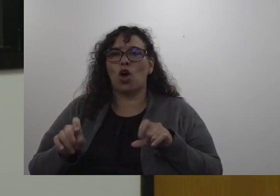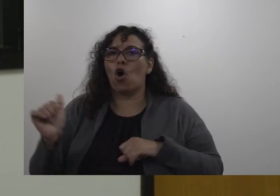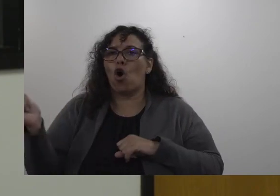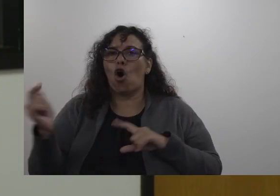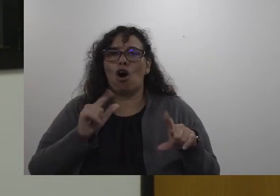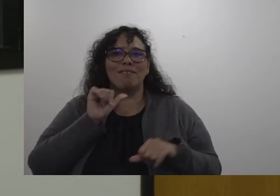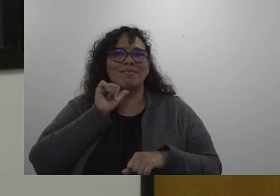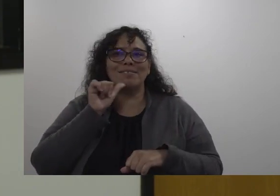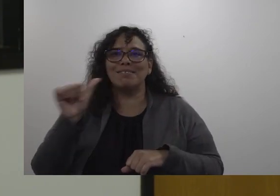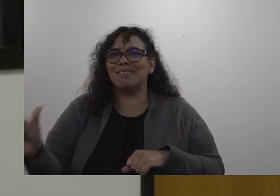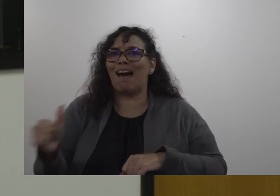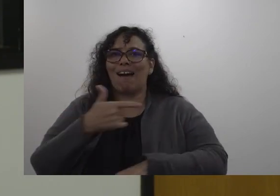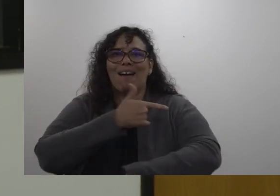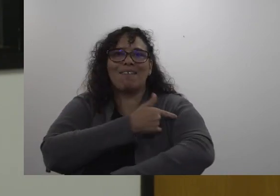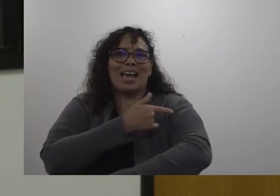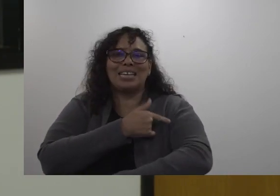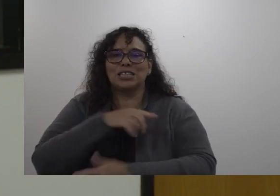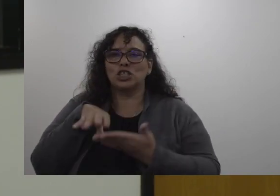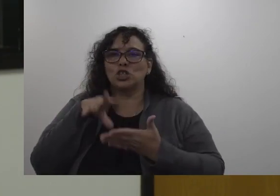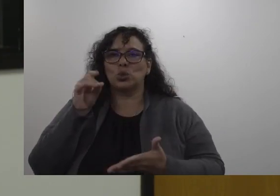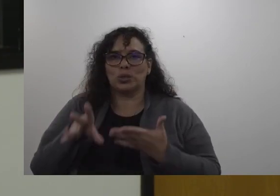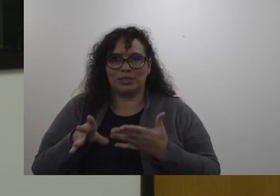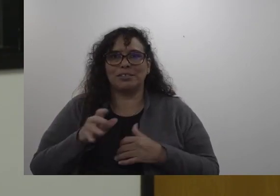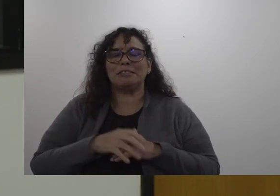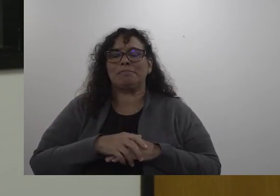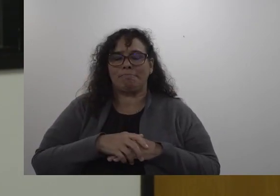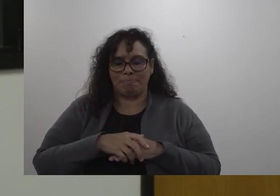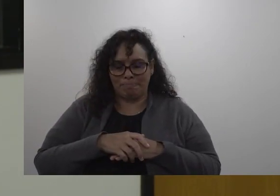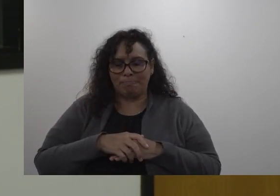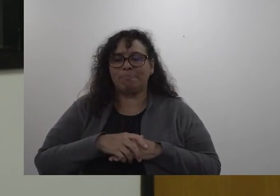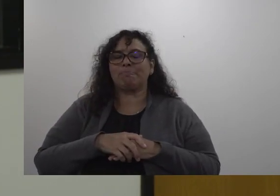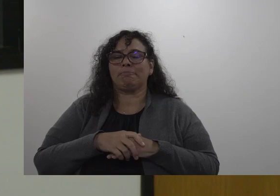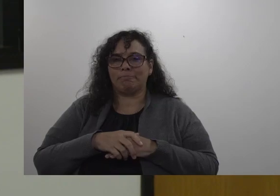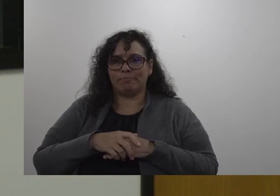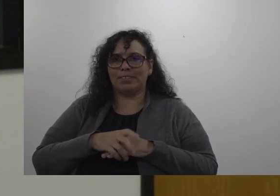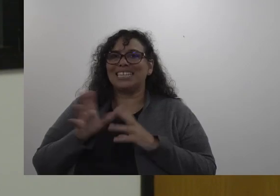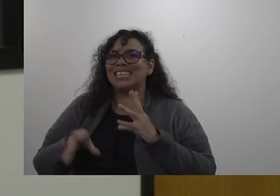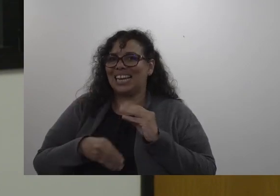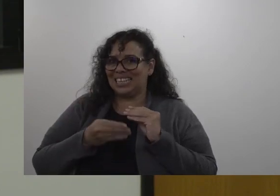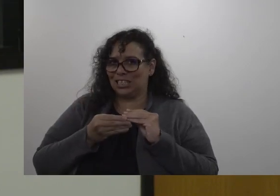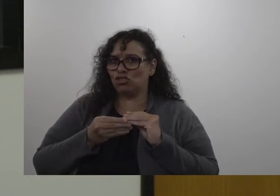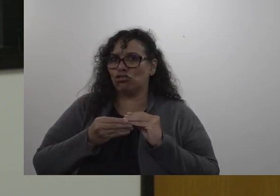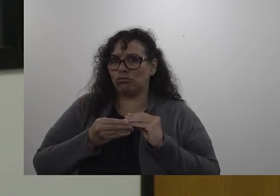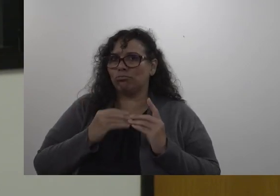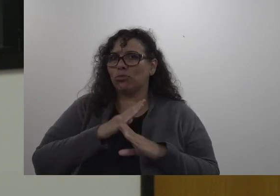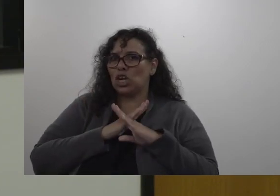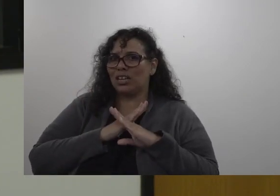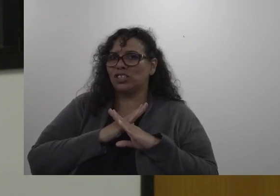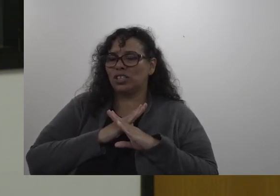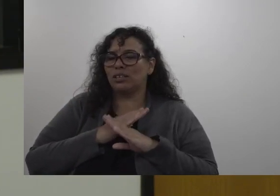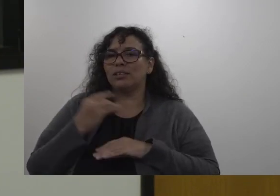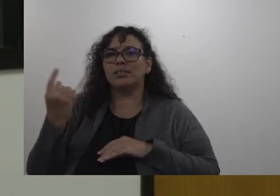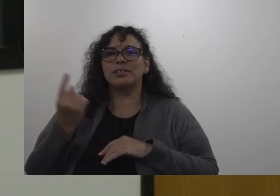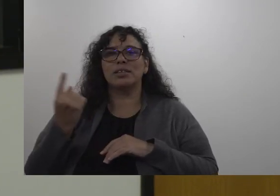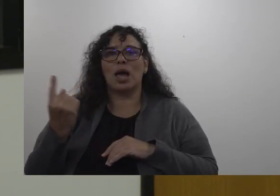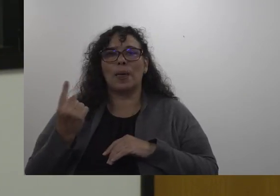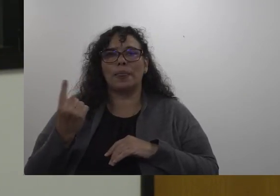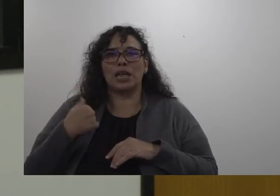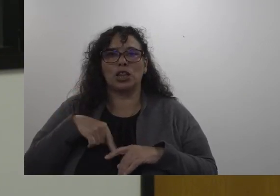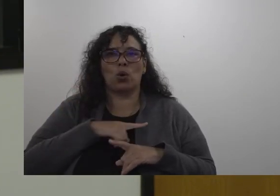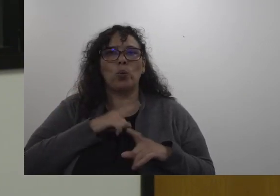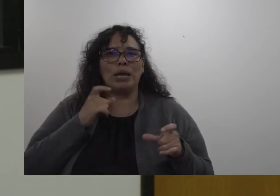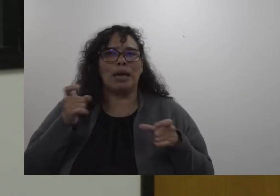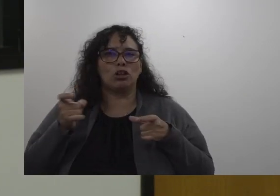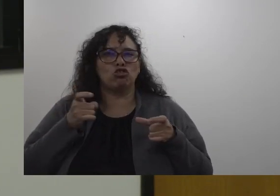to our COVID prevention measures this is an additional layer of prevention and it's something that we have control